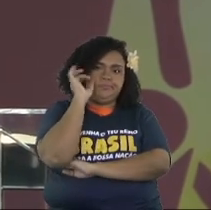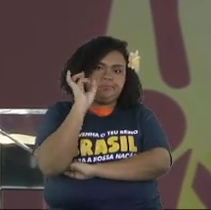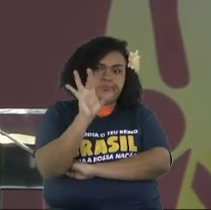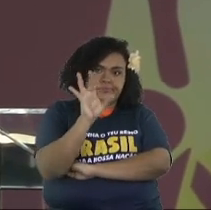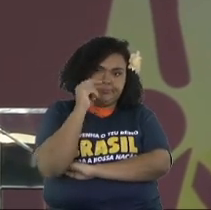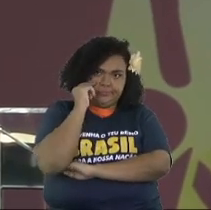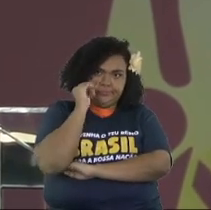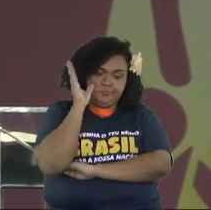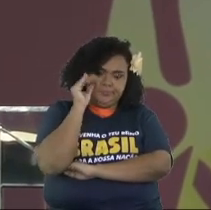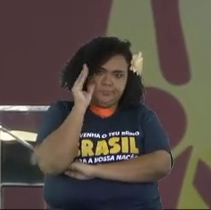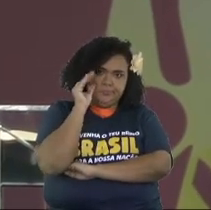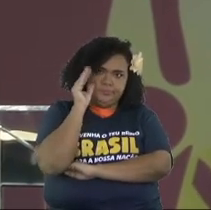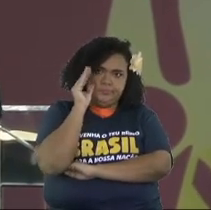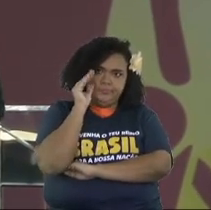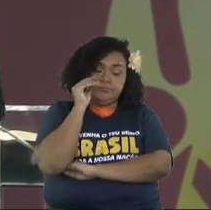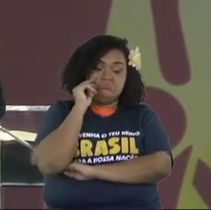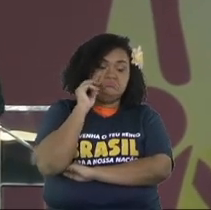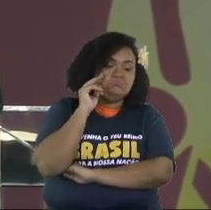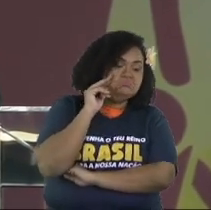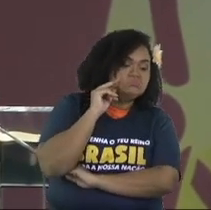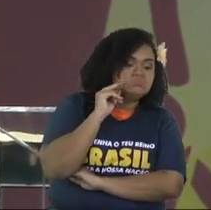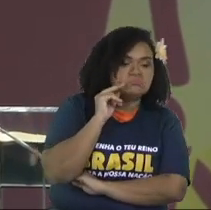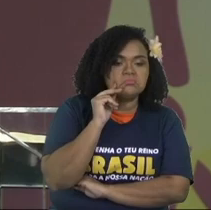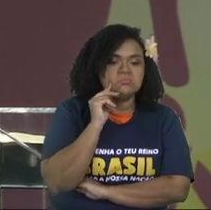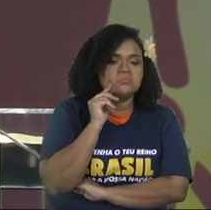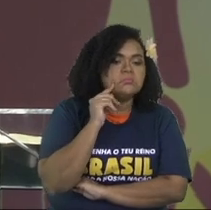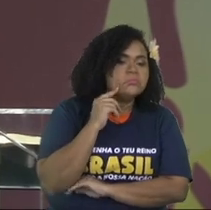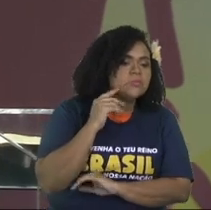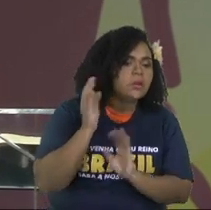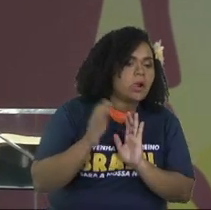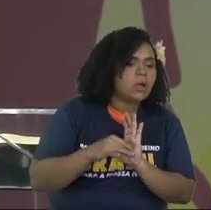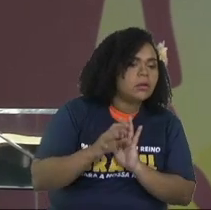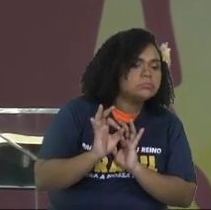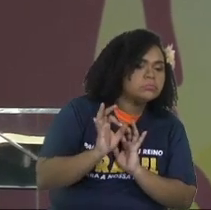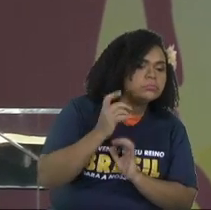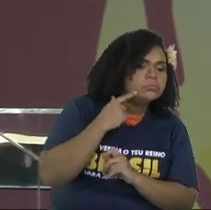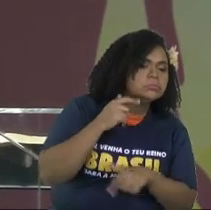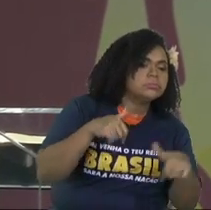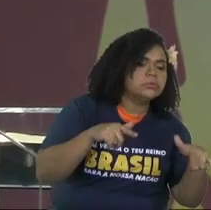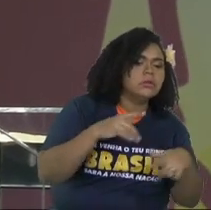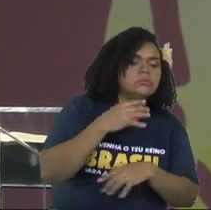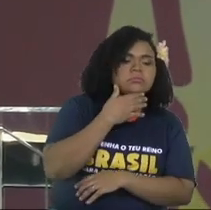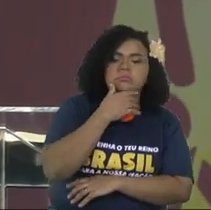was an employee stealing something, but they were just observing.